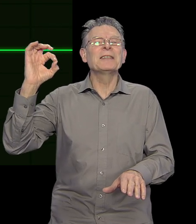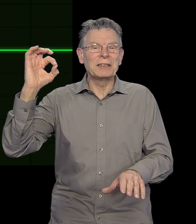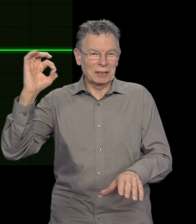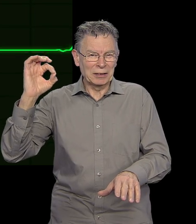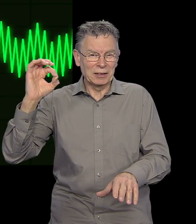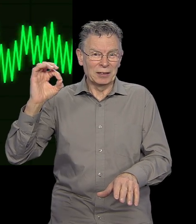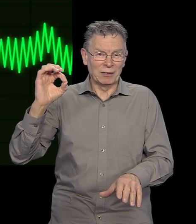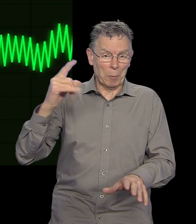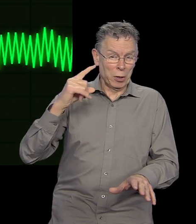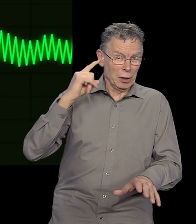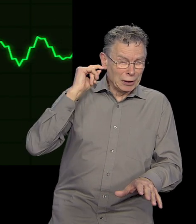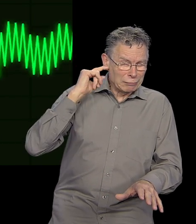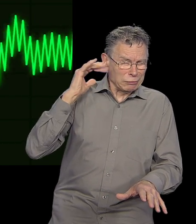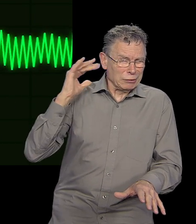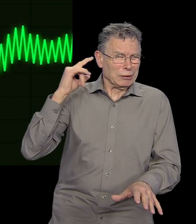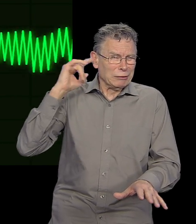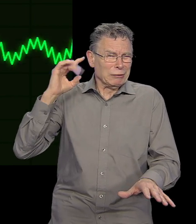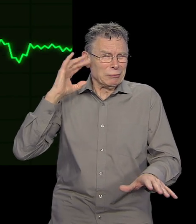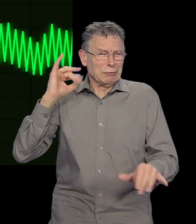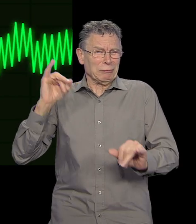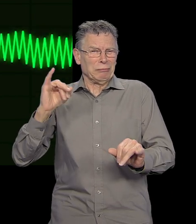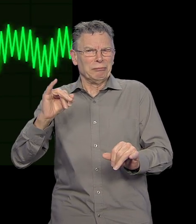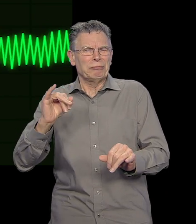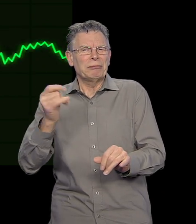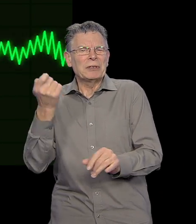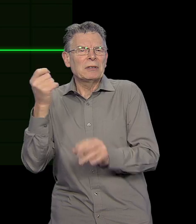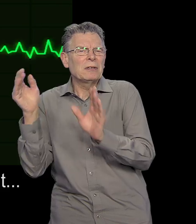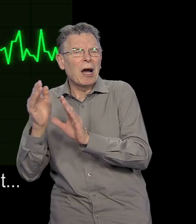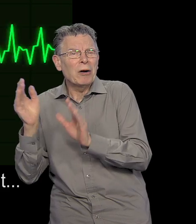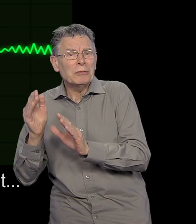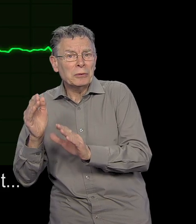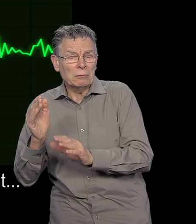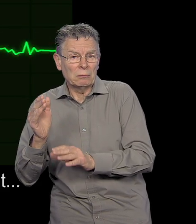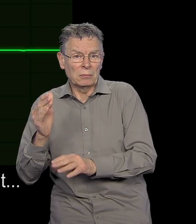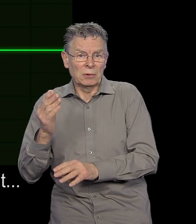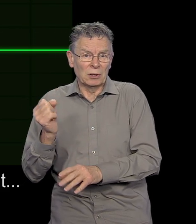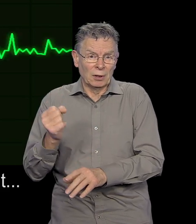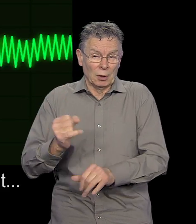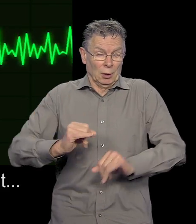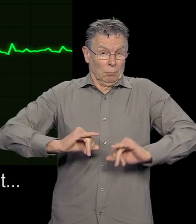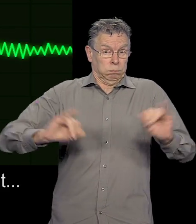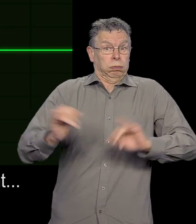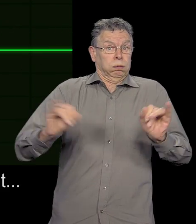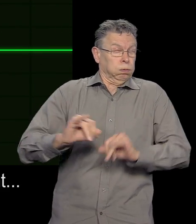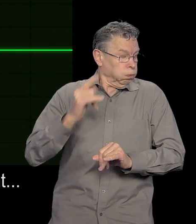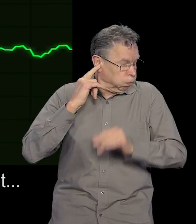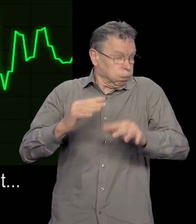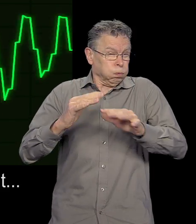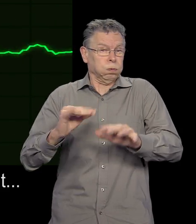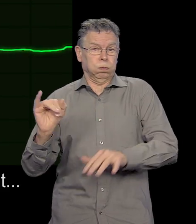squeal, ranging in severity, from slight,